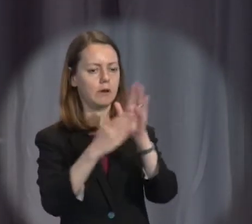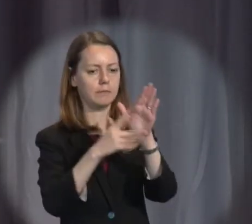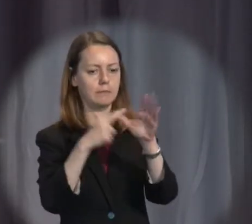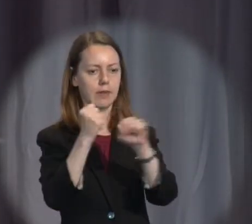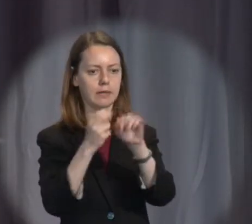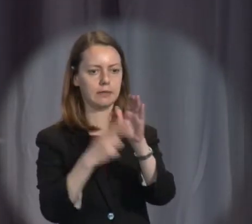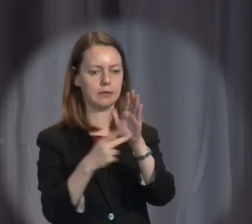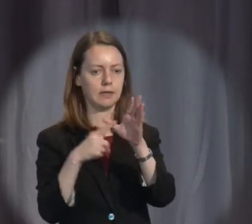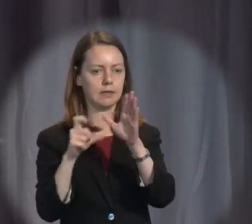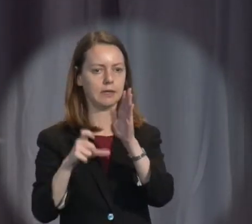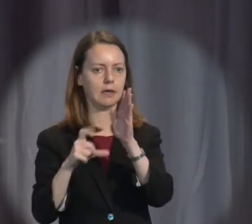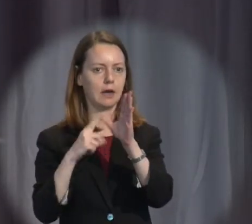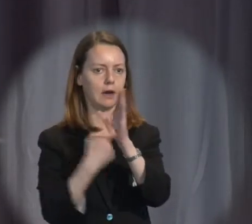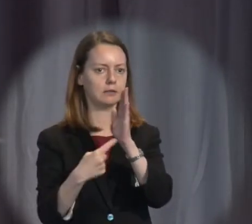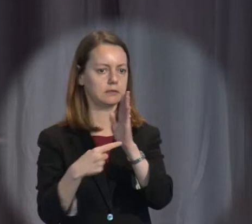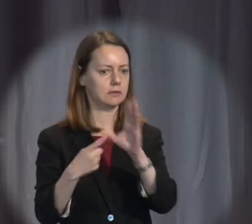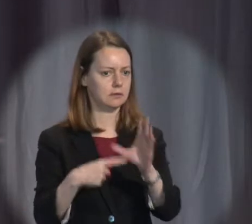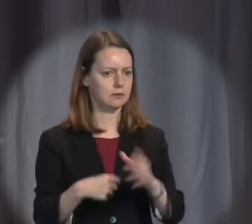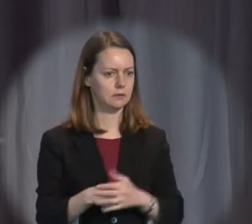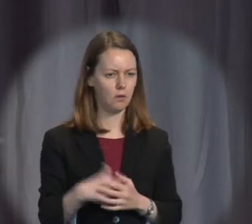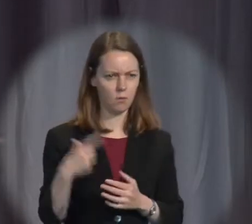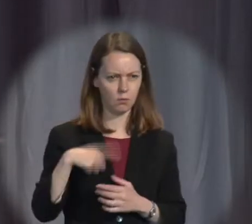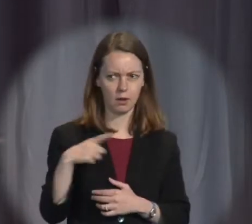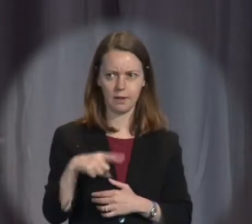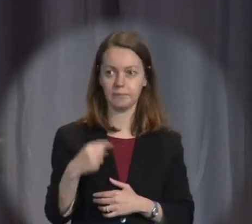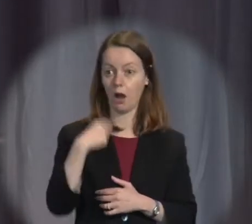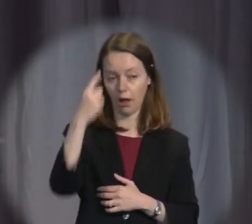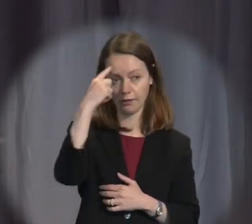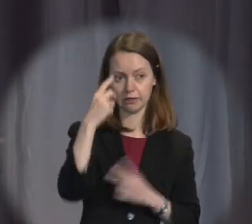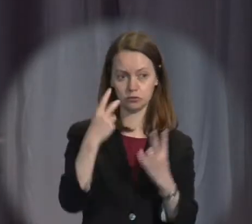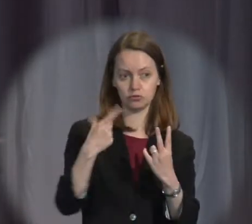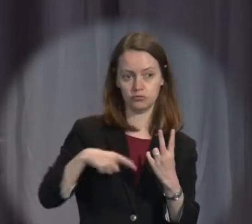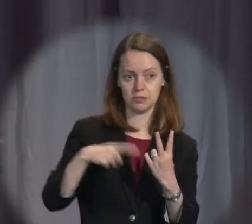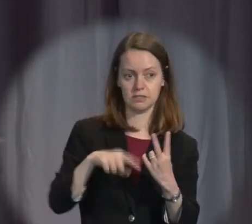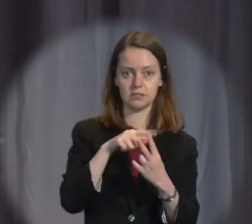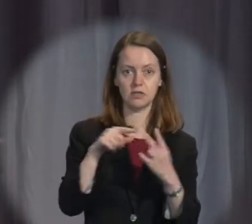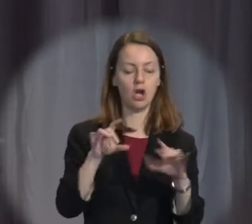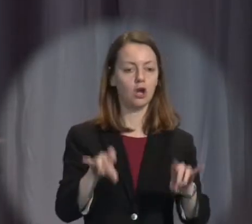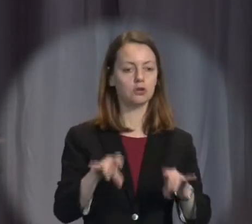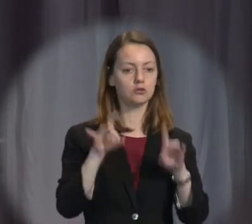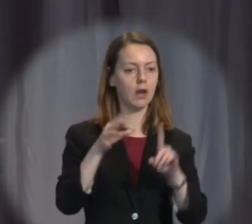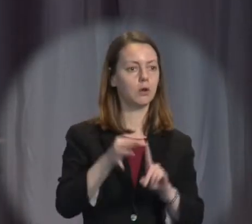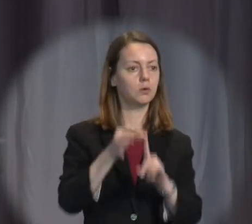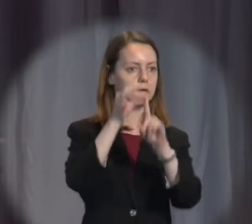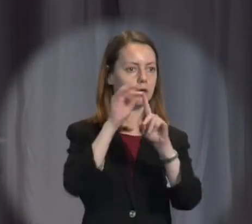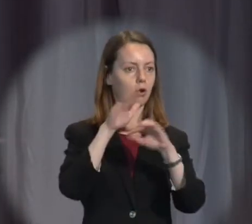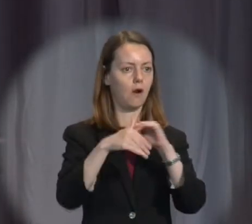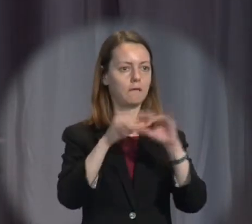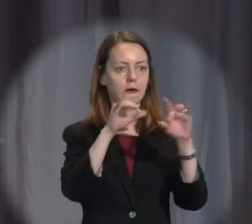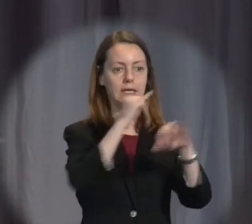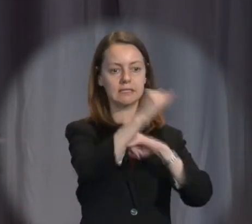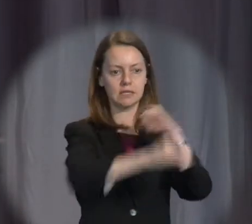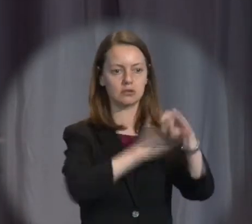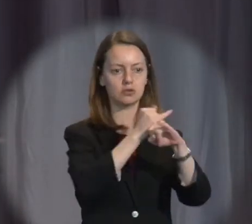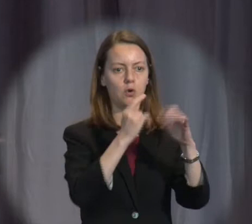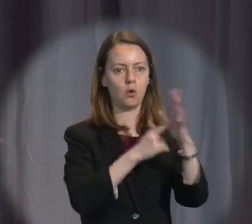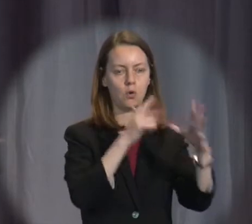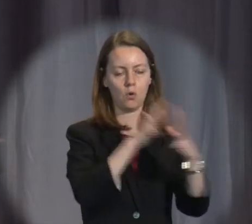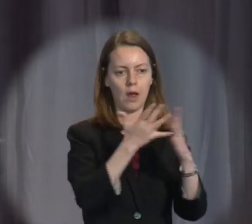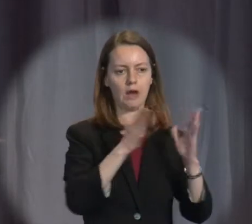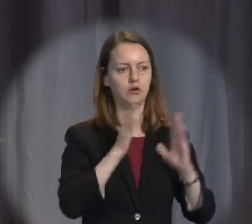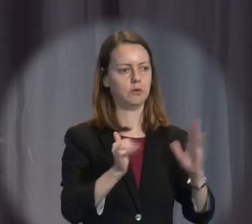least two explanations. one is that Australia is unique in its approach to international law and human rights.